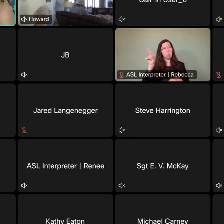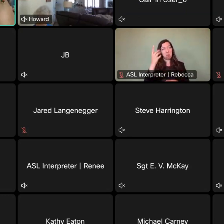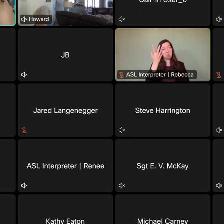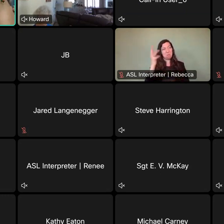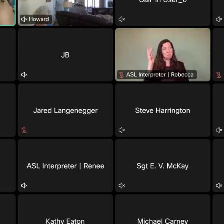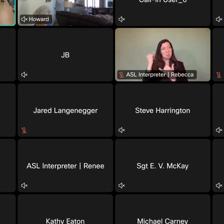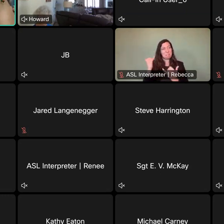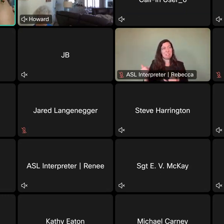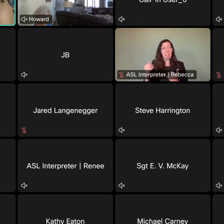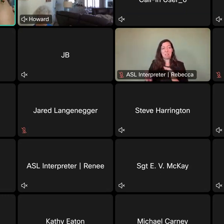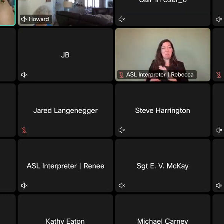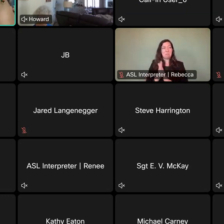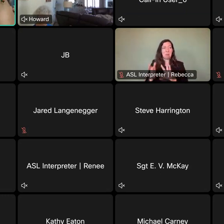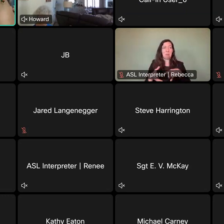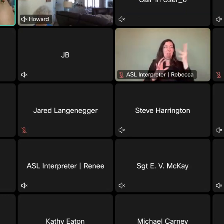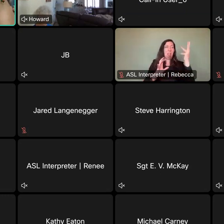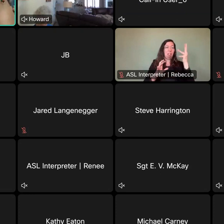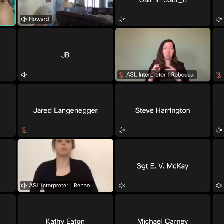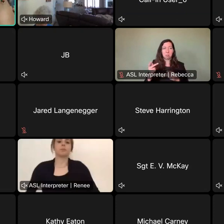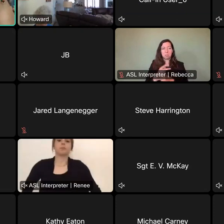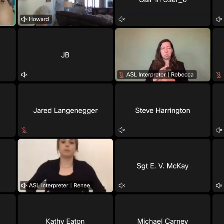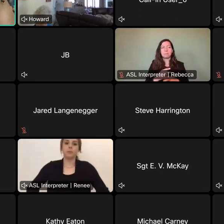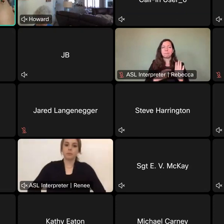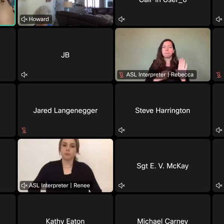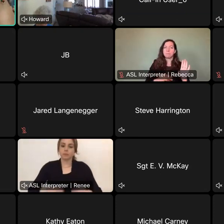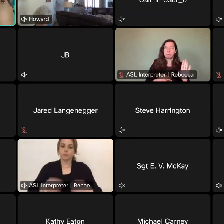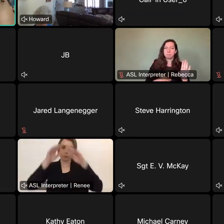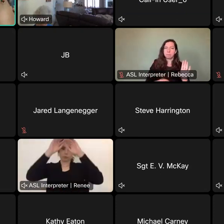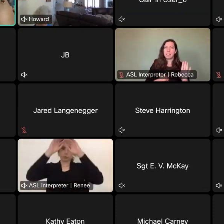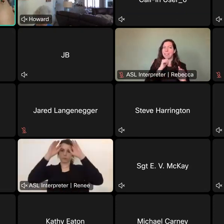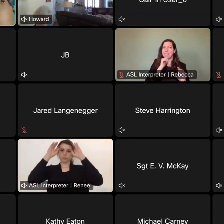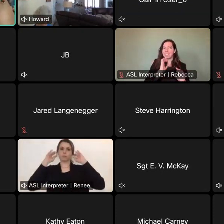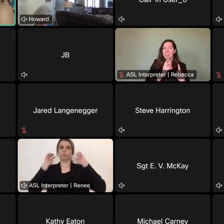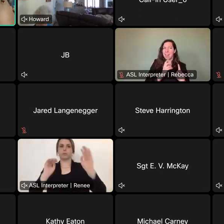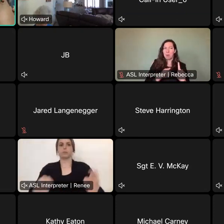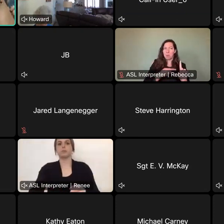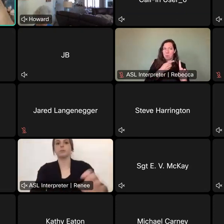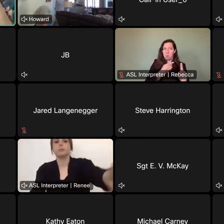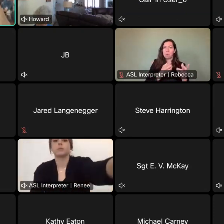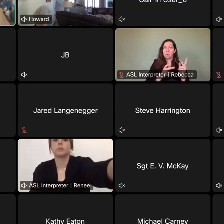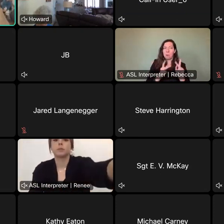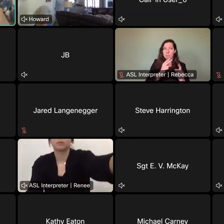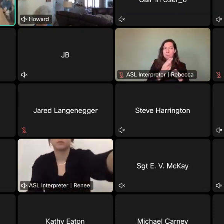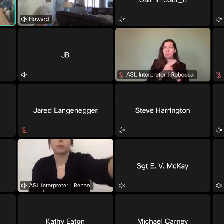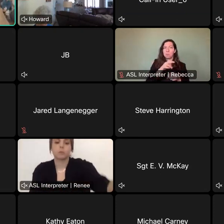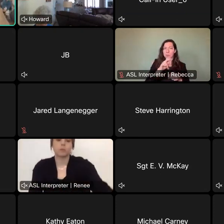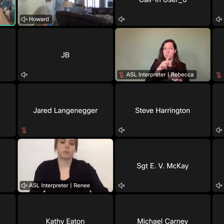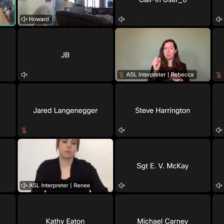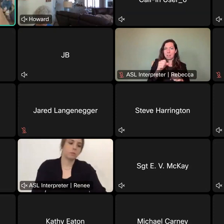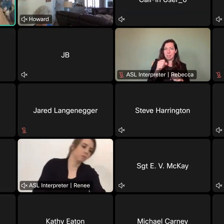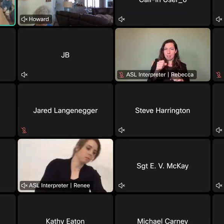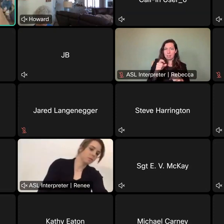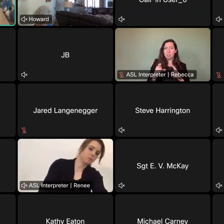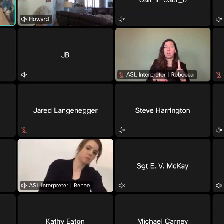Um, as we mentioned, our goal is not to increase fees to the point where people don't utilize parks. Our goal is to make sure that.